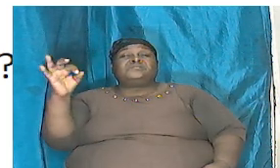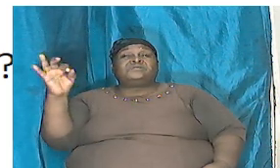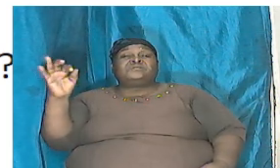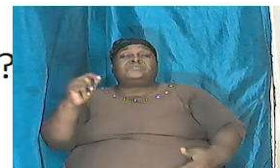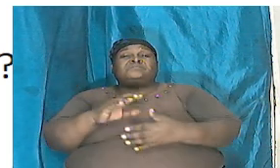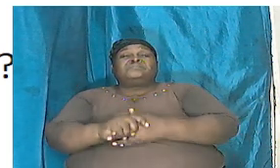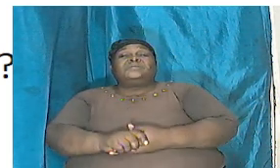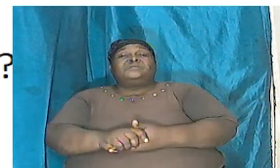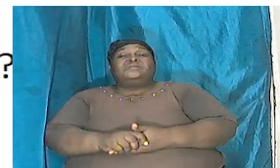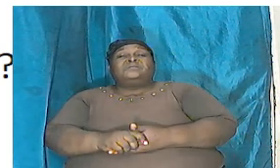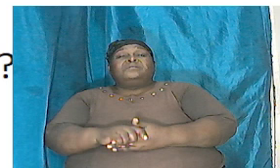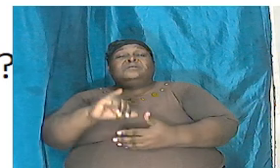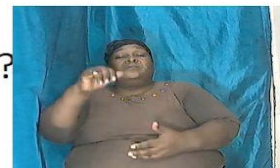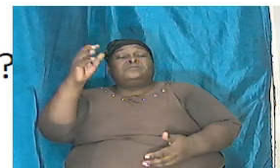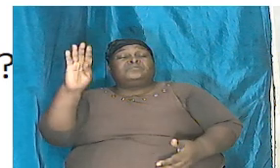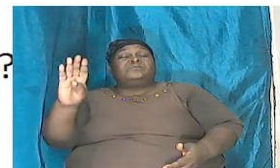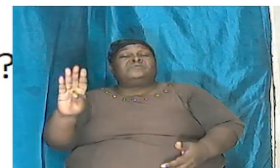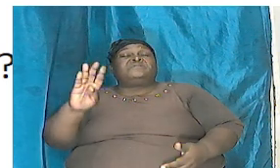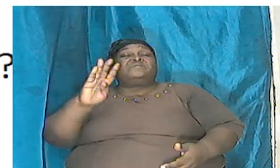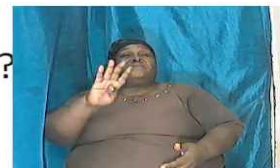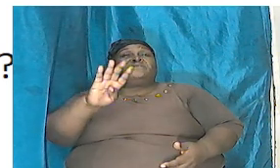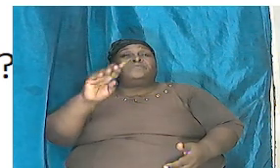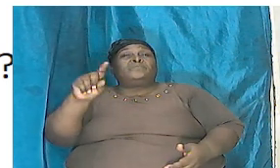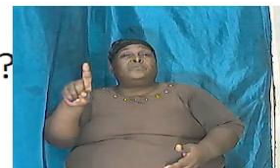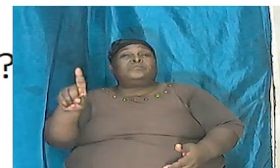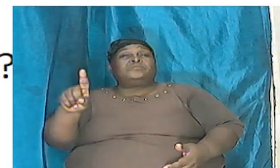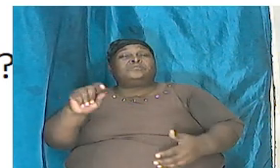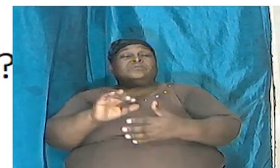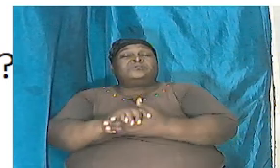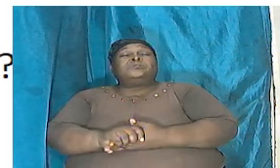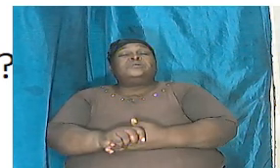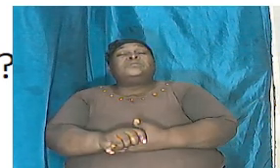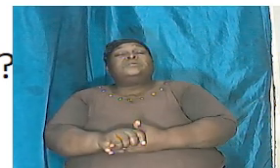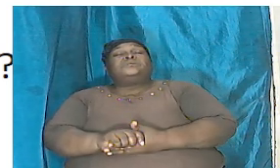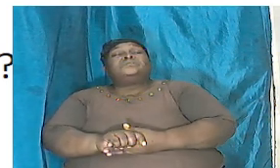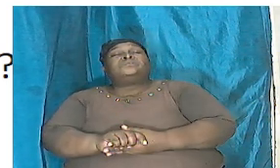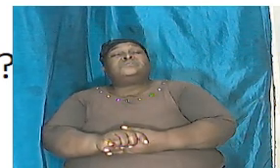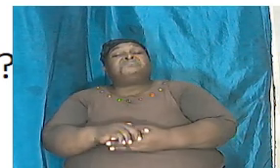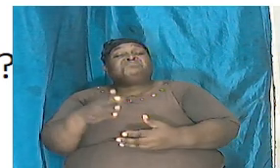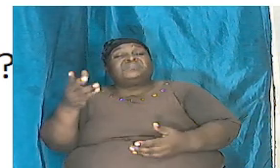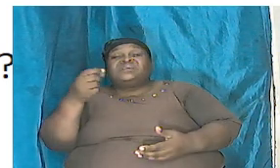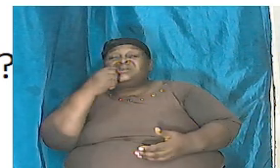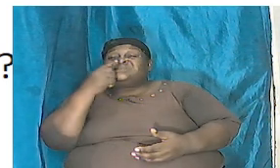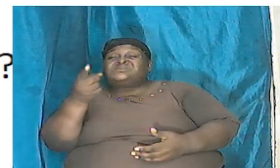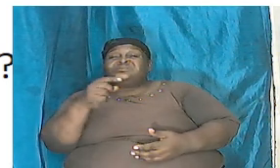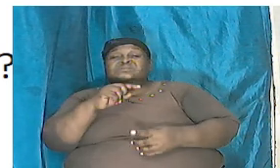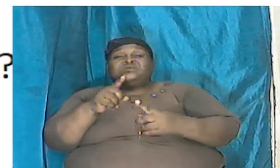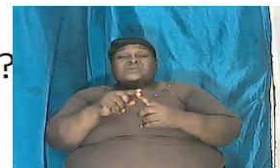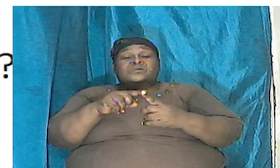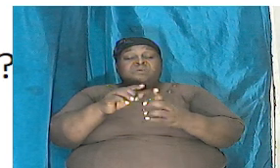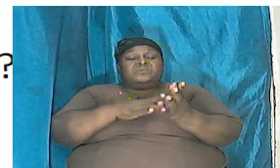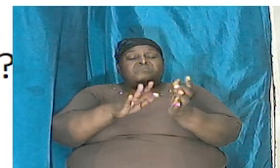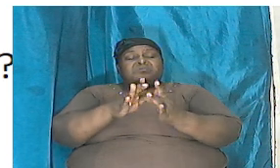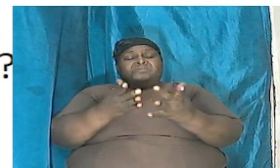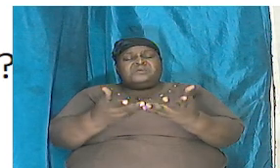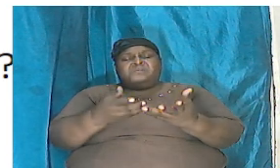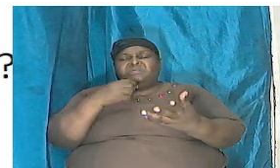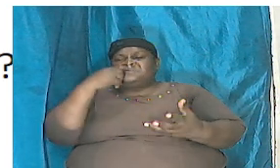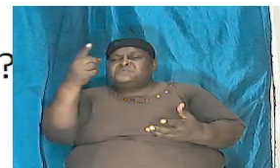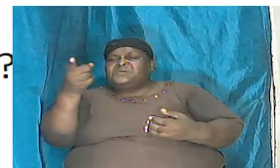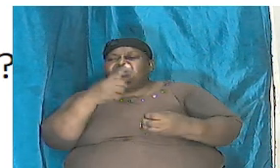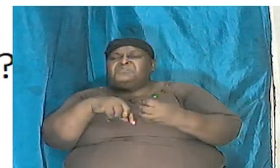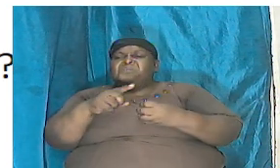Job 41 where we read some of those scriptures those verses earlier on they say that when the Bible was talking about these